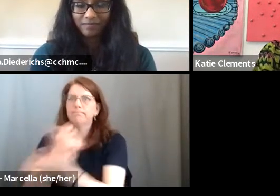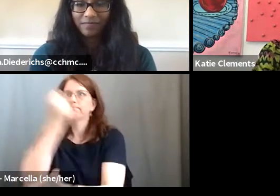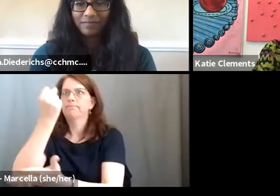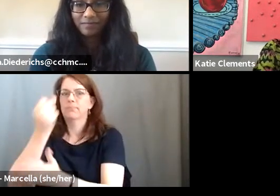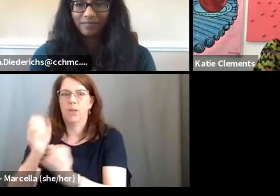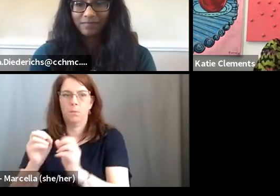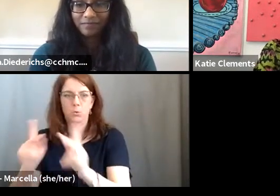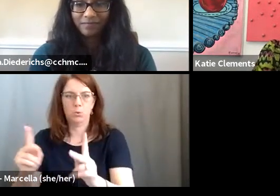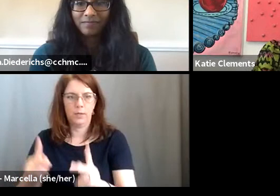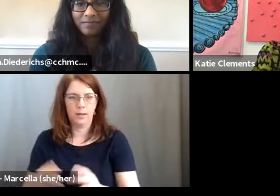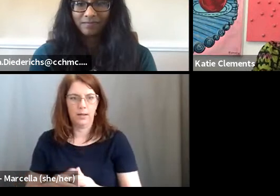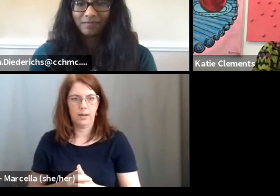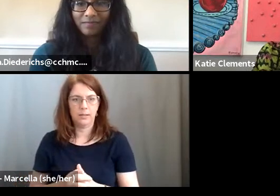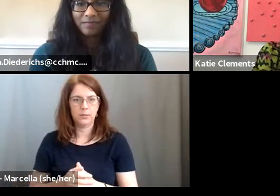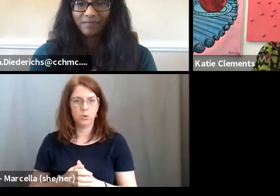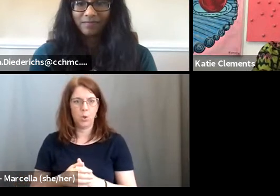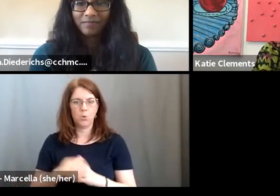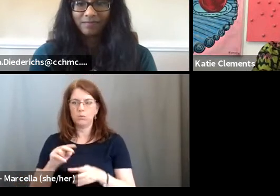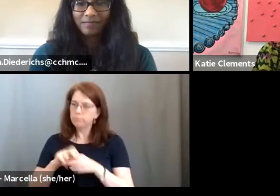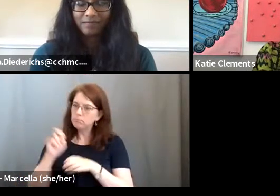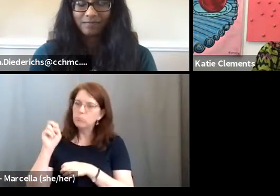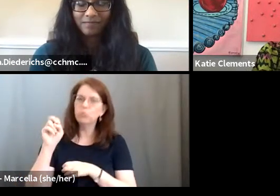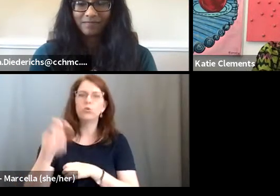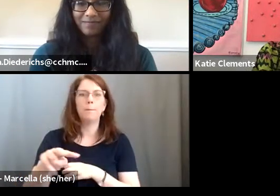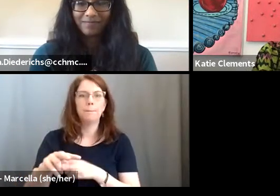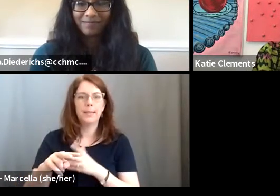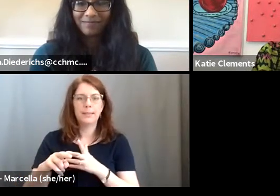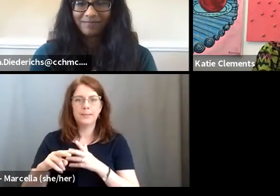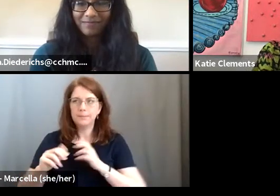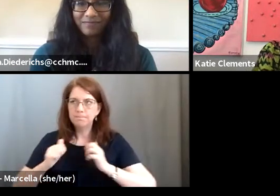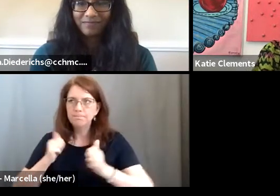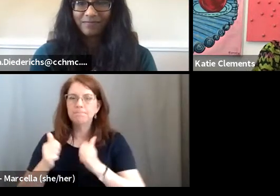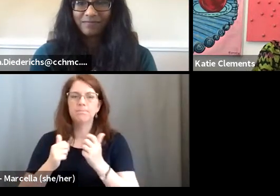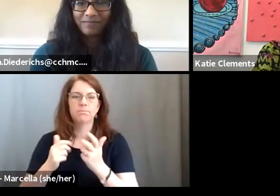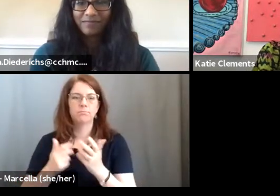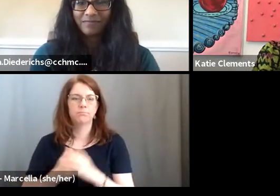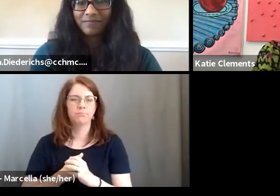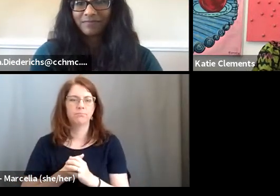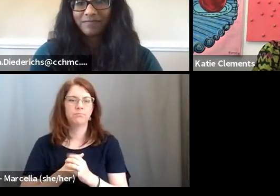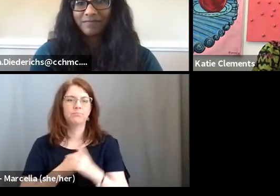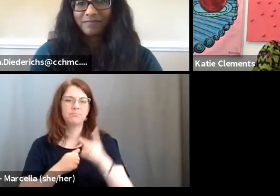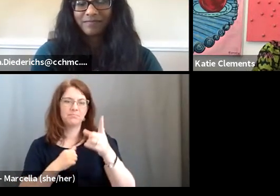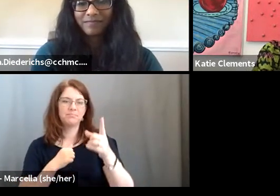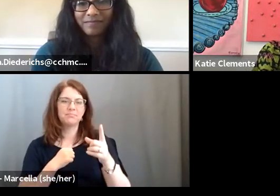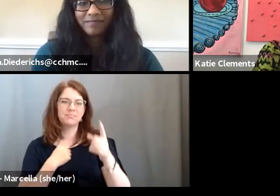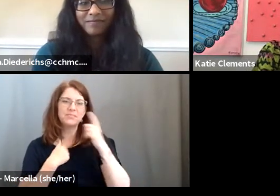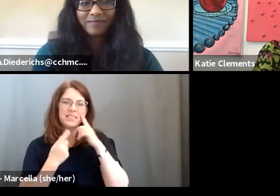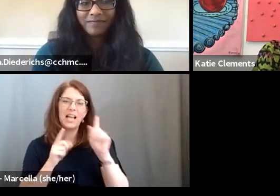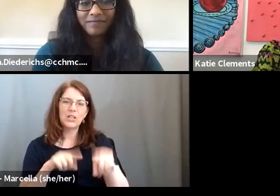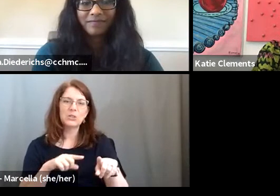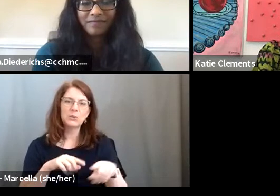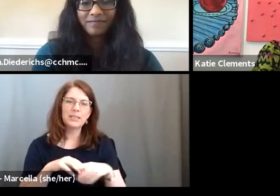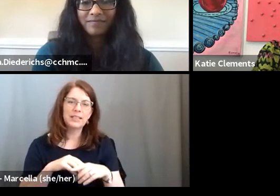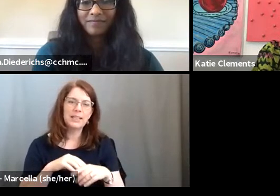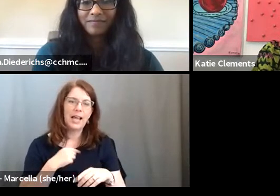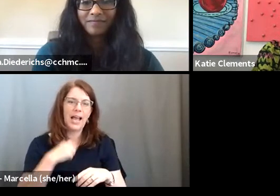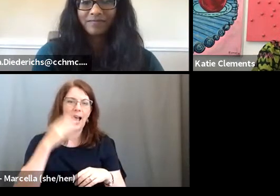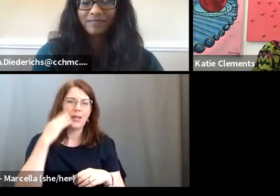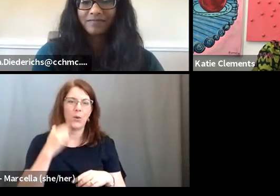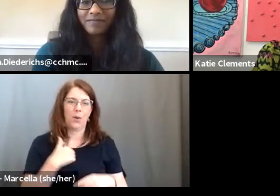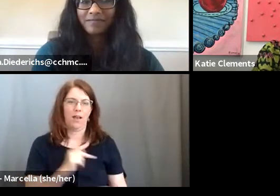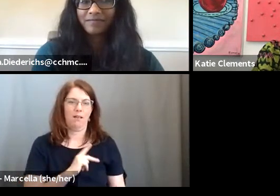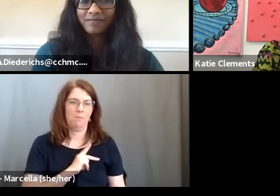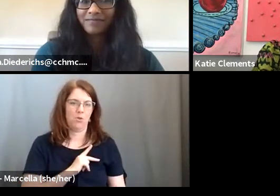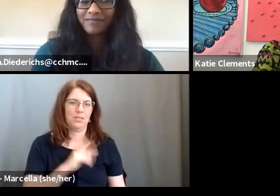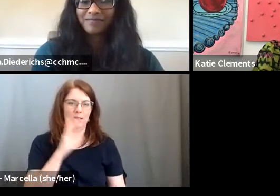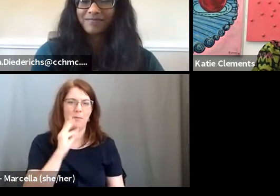put yourself in the ring, you know, you've got to get in there. Yeah. appreciate that, Denise. I think like, I know I personally